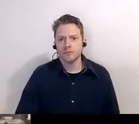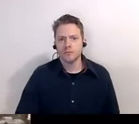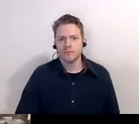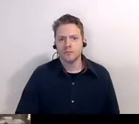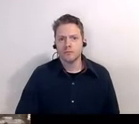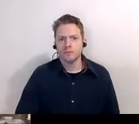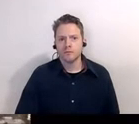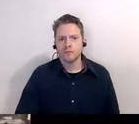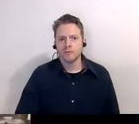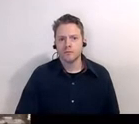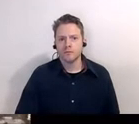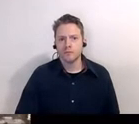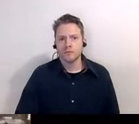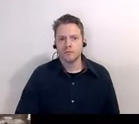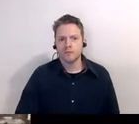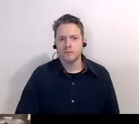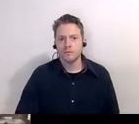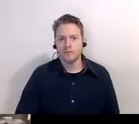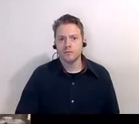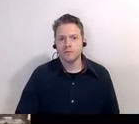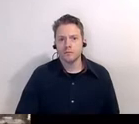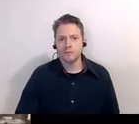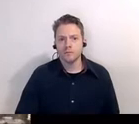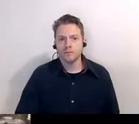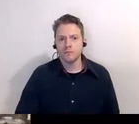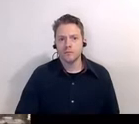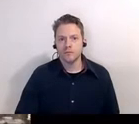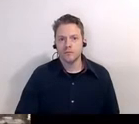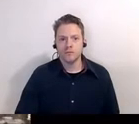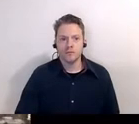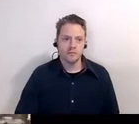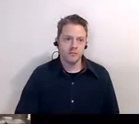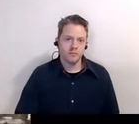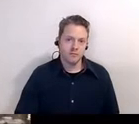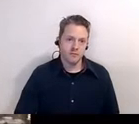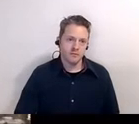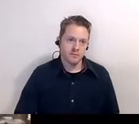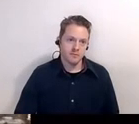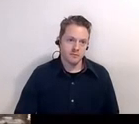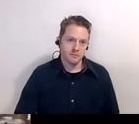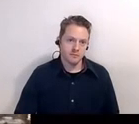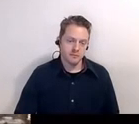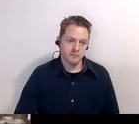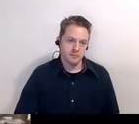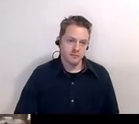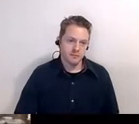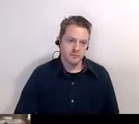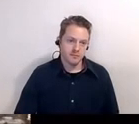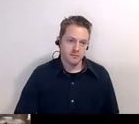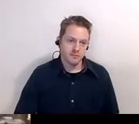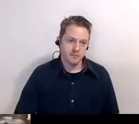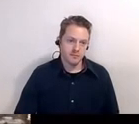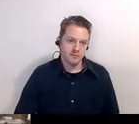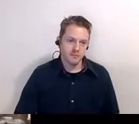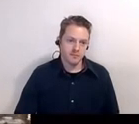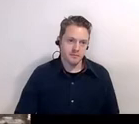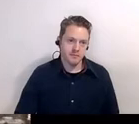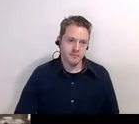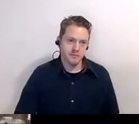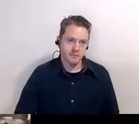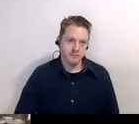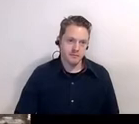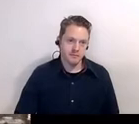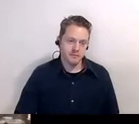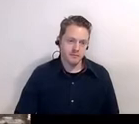which i think is which i think is charming okay let's go on to